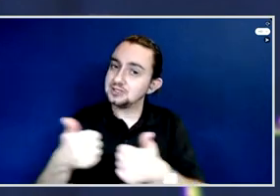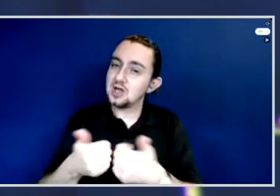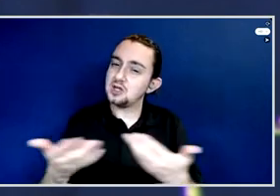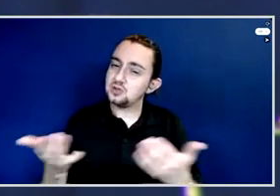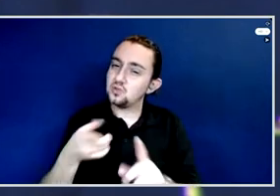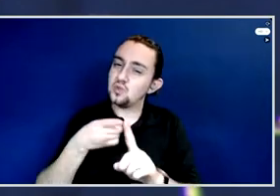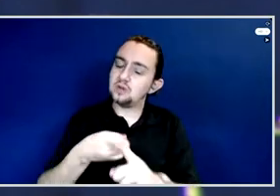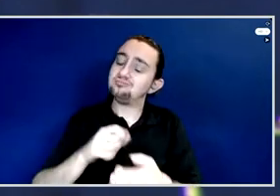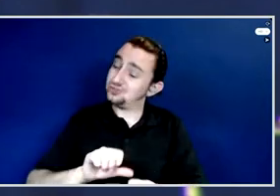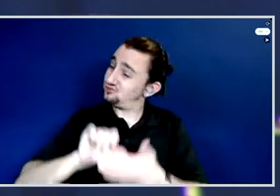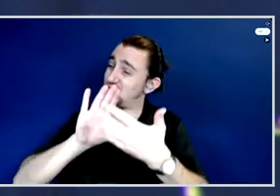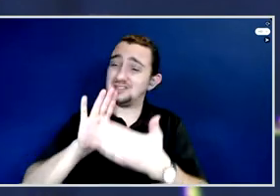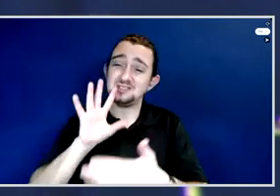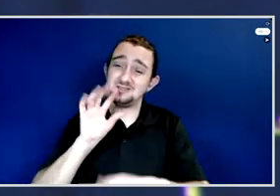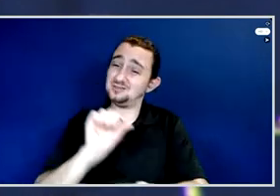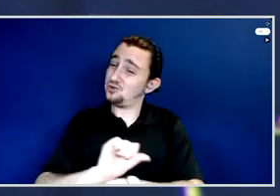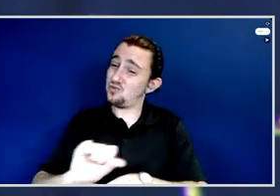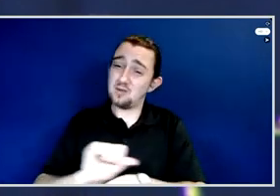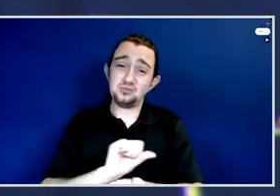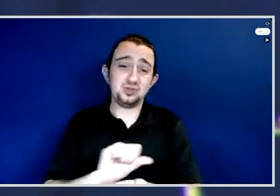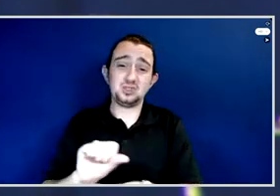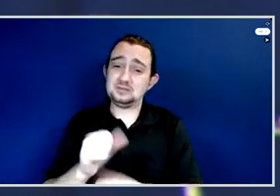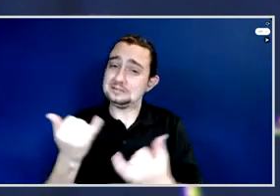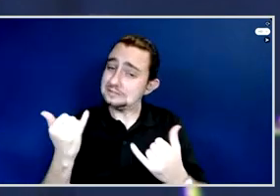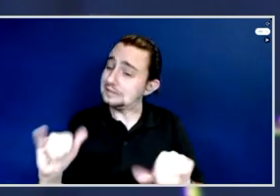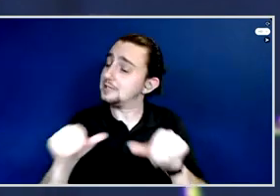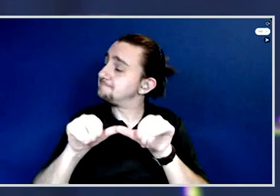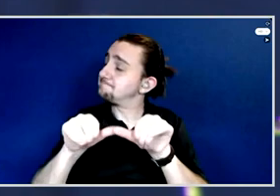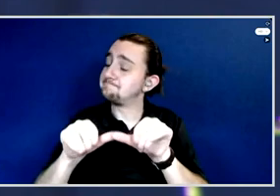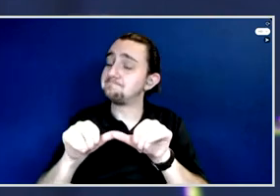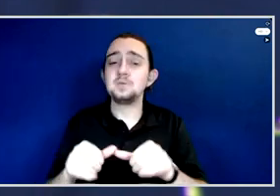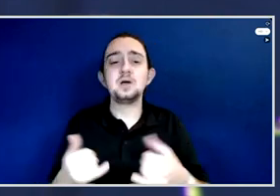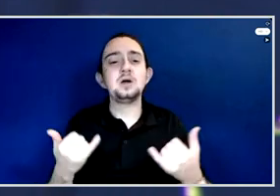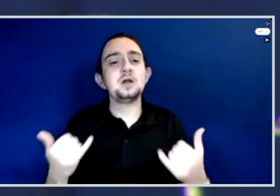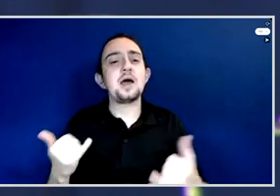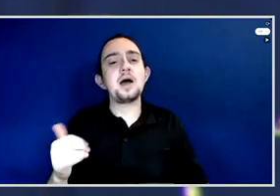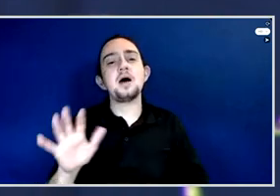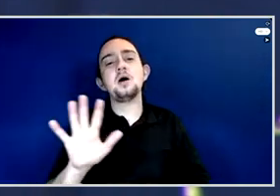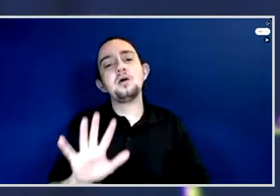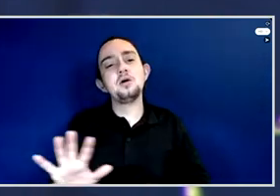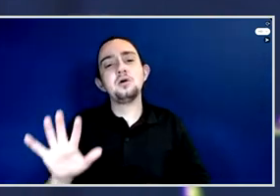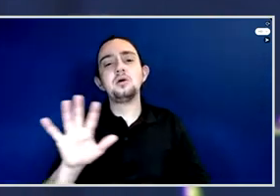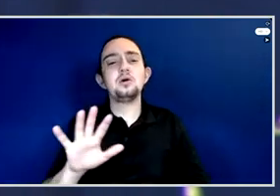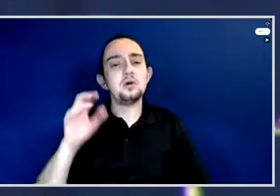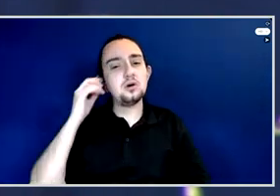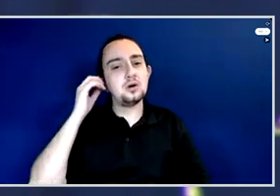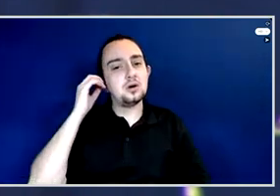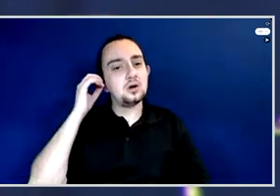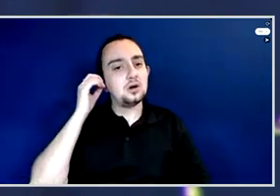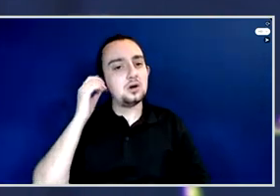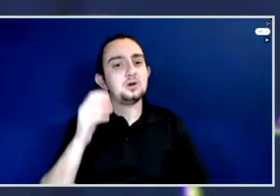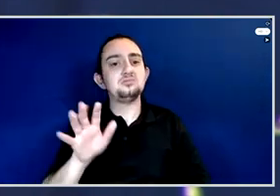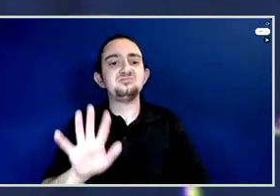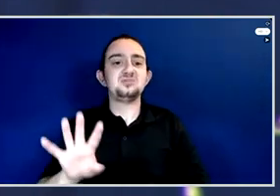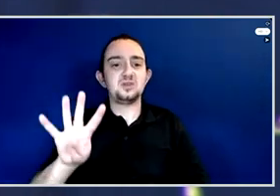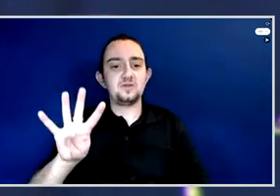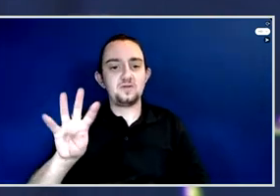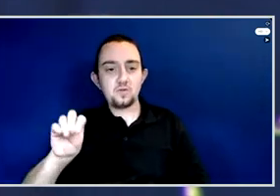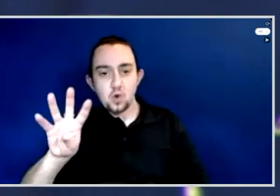I take it this is the 40th or so conference and we're still talking about corruption.